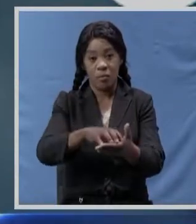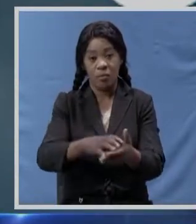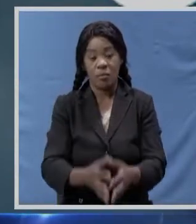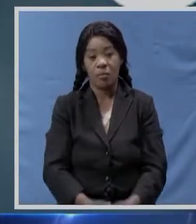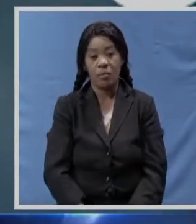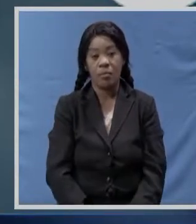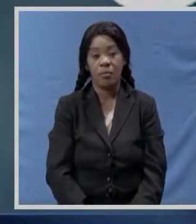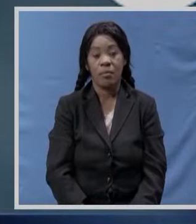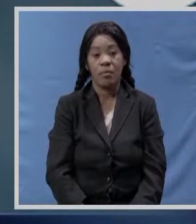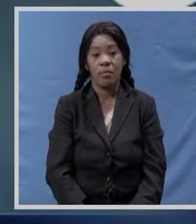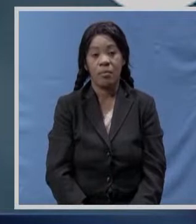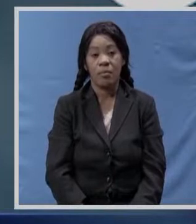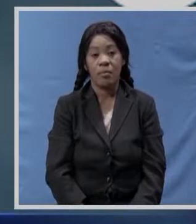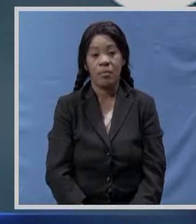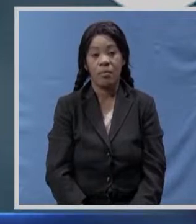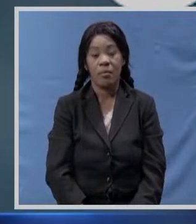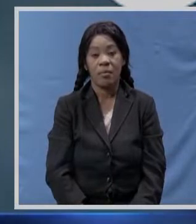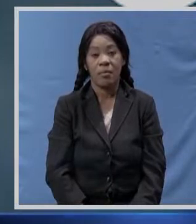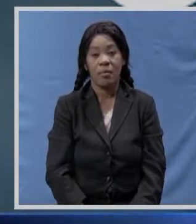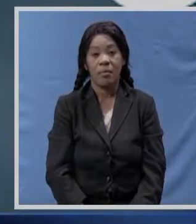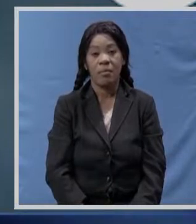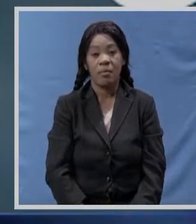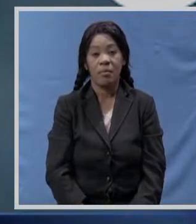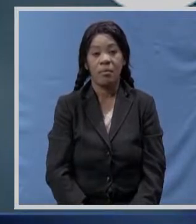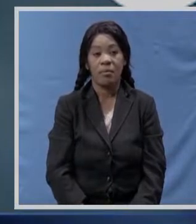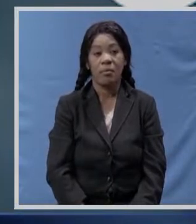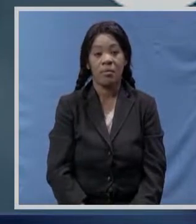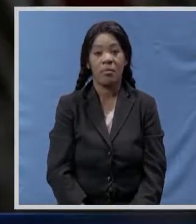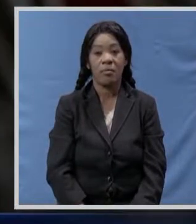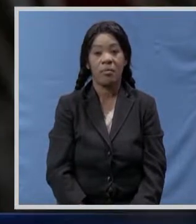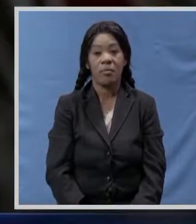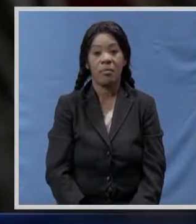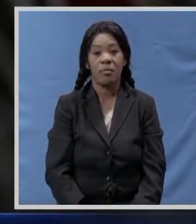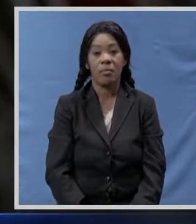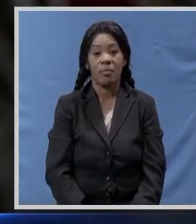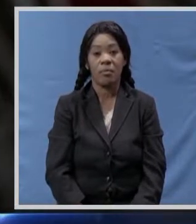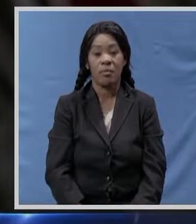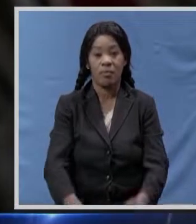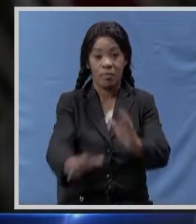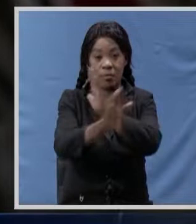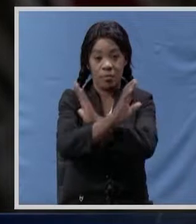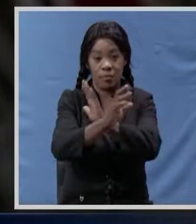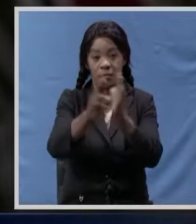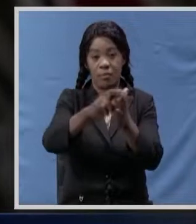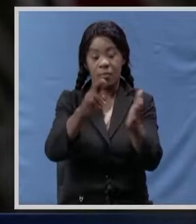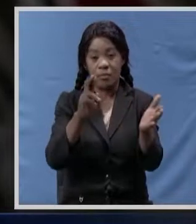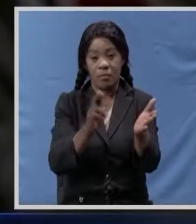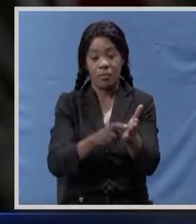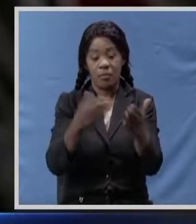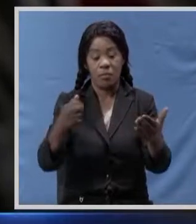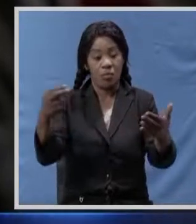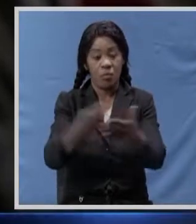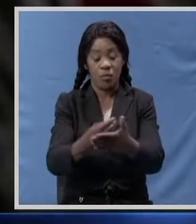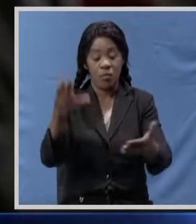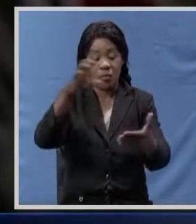on a trajectory with two more people testing negative to COVID-19 Zambia has also recorded no new cases